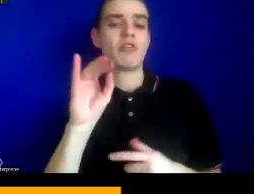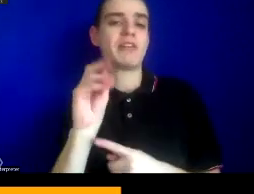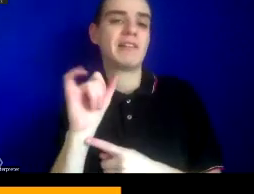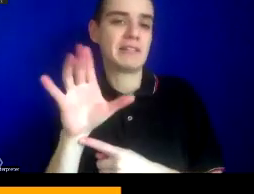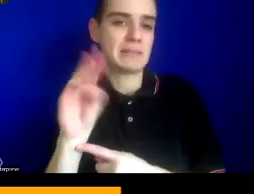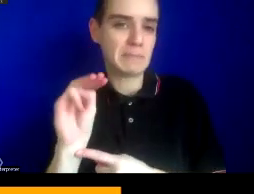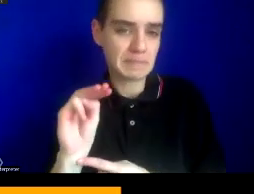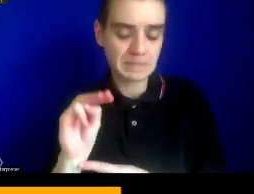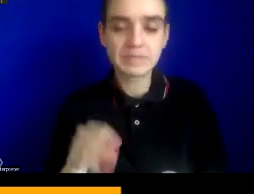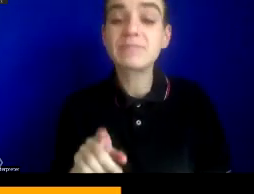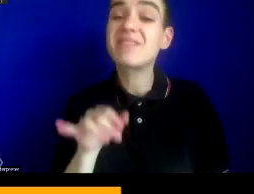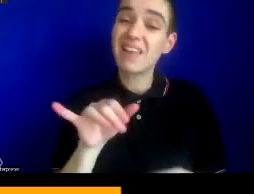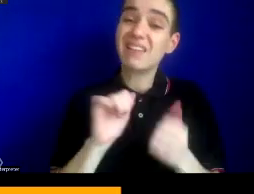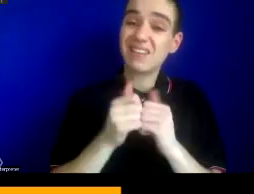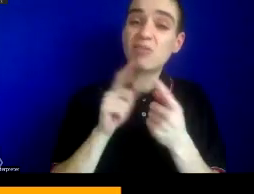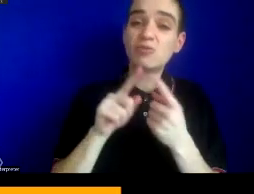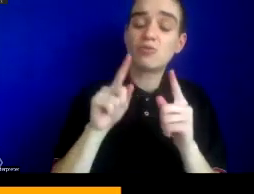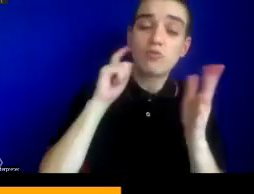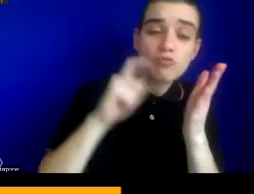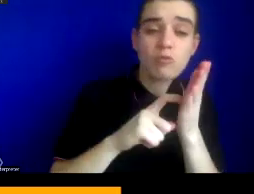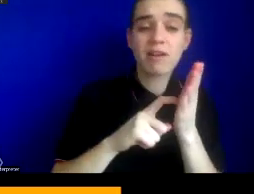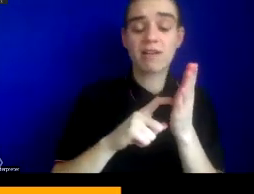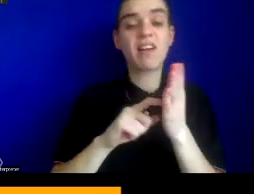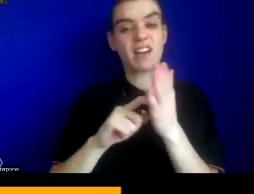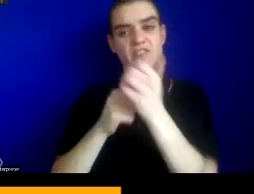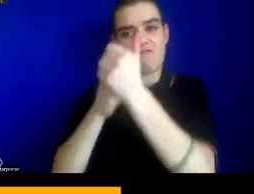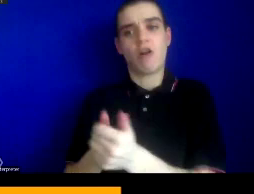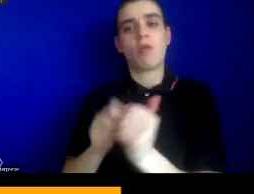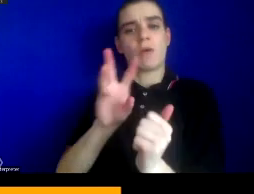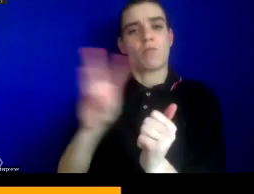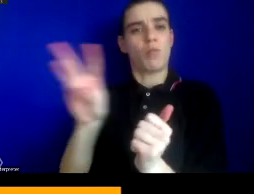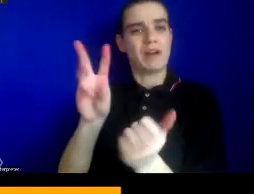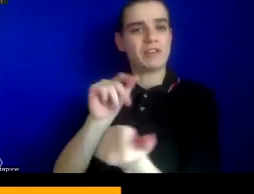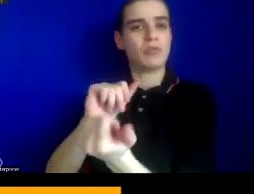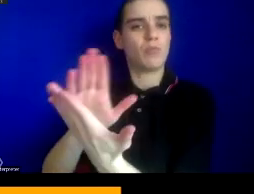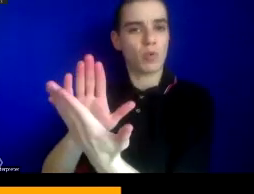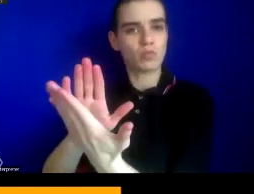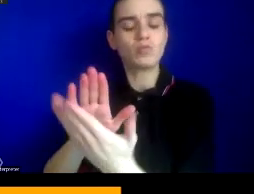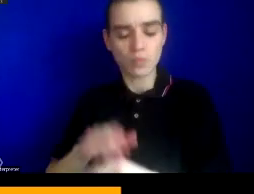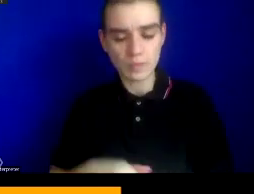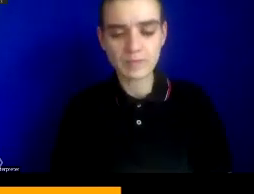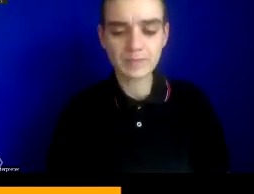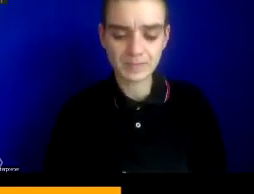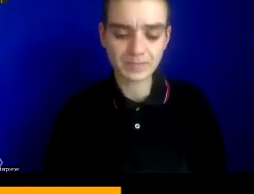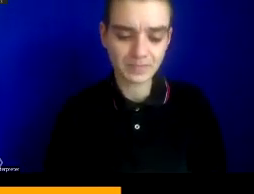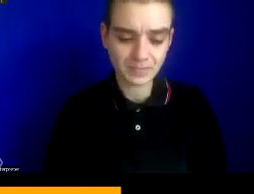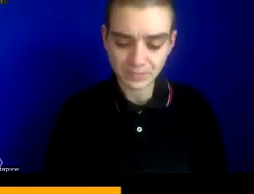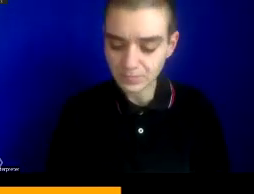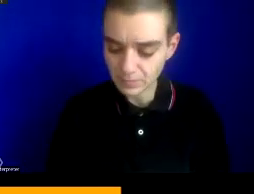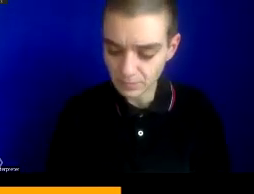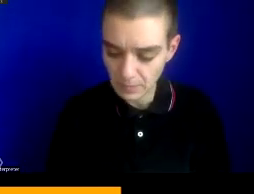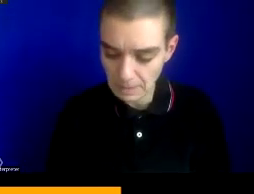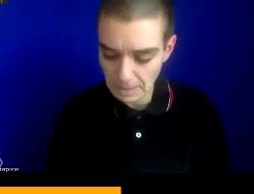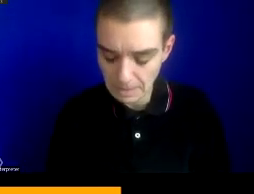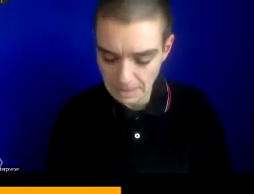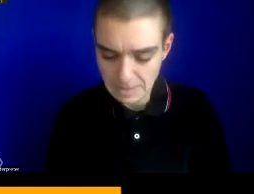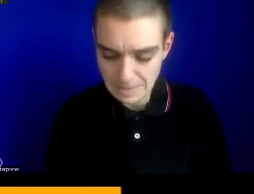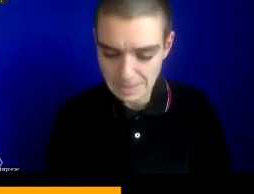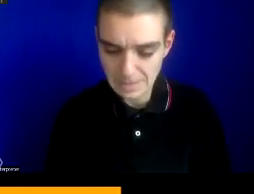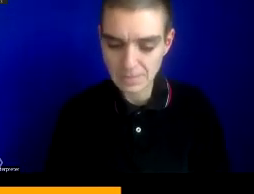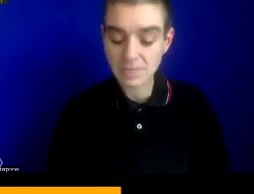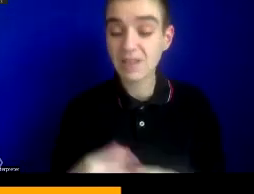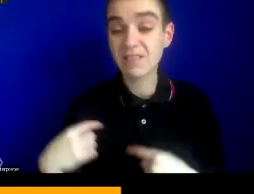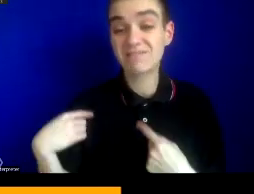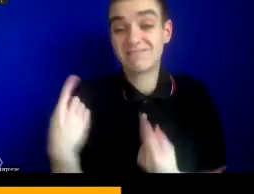that is very much based on the ways that the West has come to see itself in relation to the rest of the world. The ongoing global pandemic